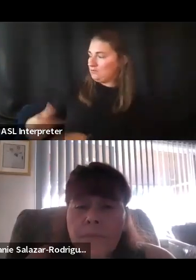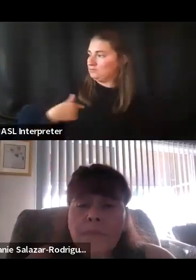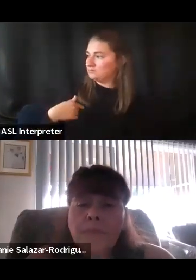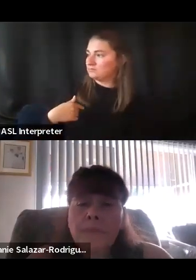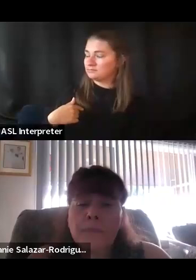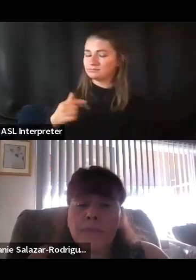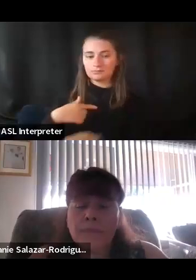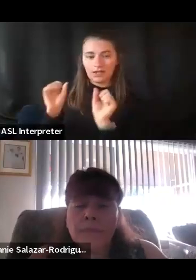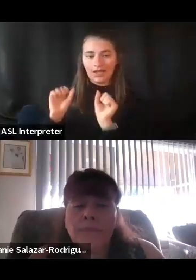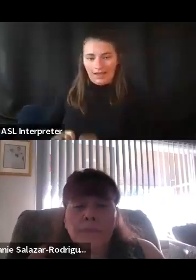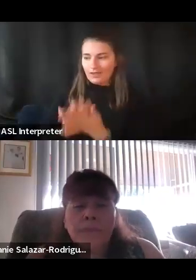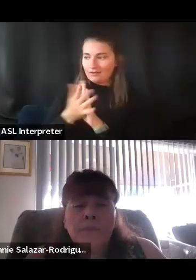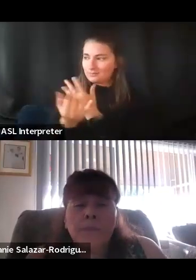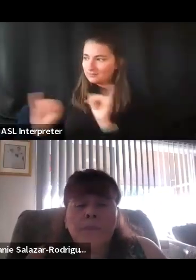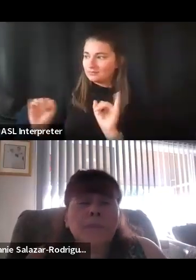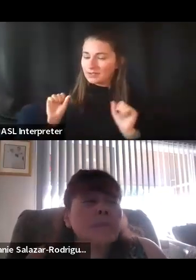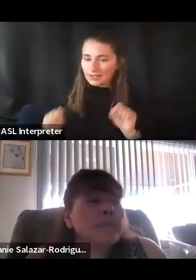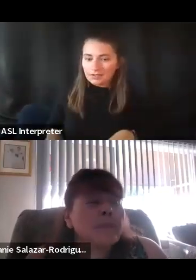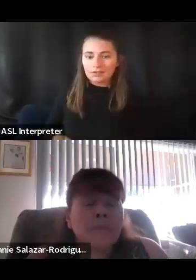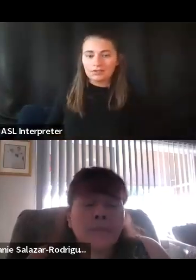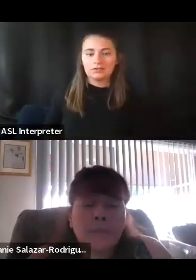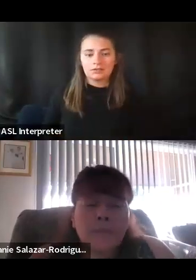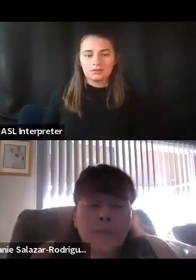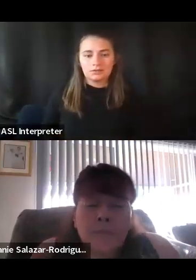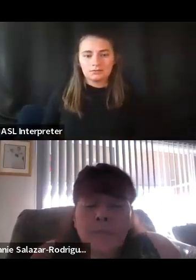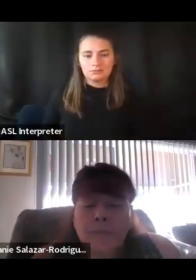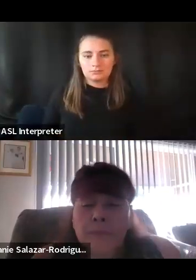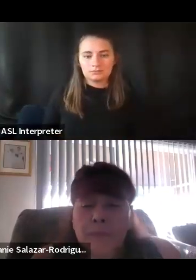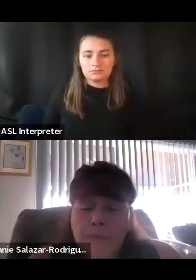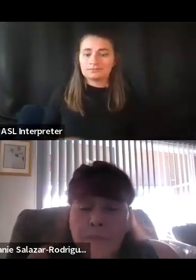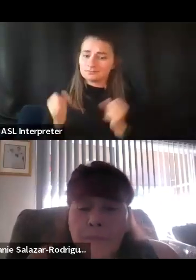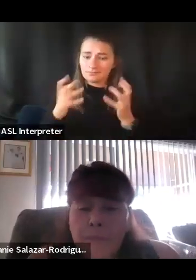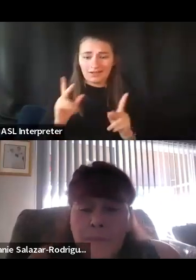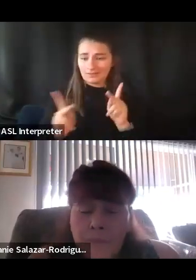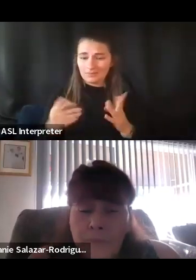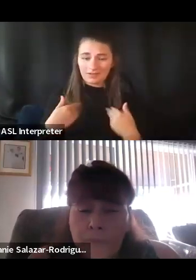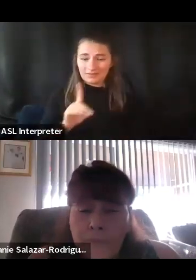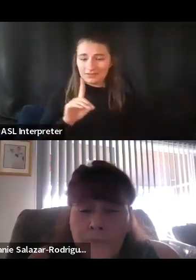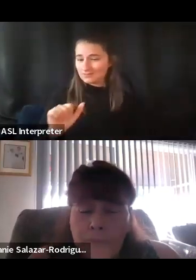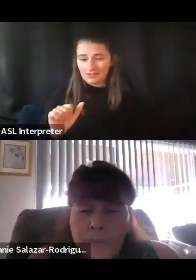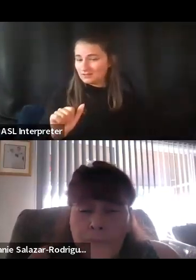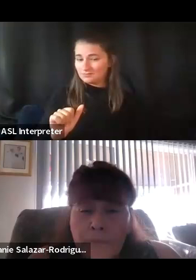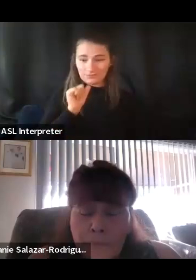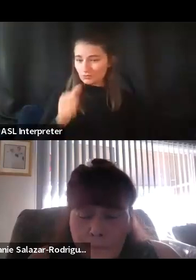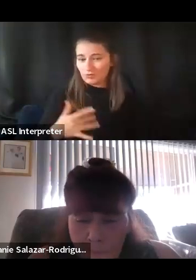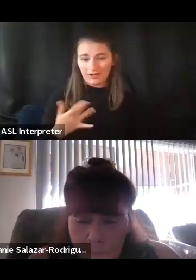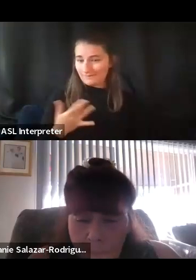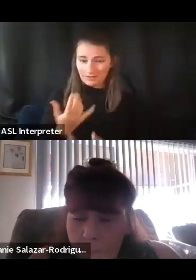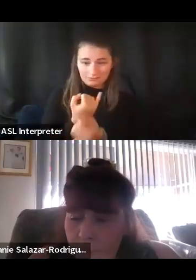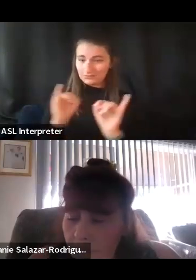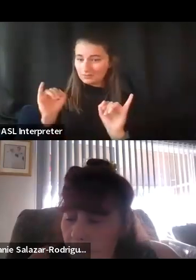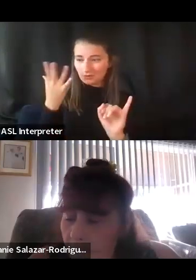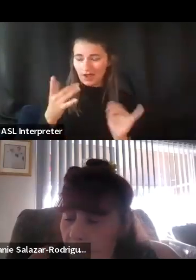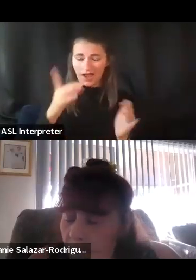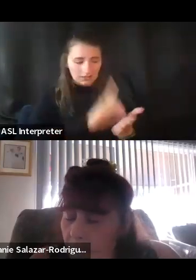you know, I can be independent. And because a lot of people with disabilities don't feel that way, because they've been discriminated, especially